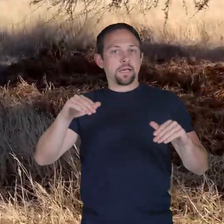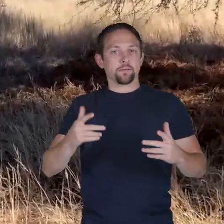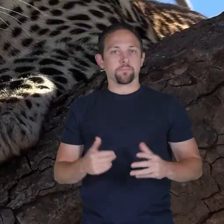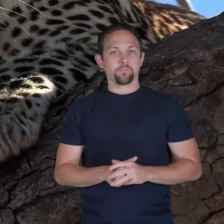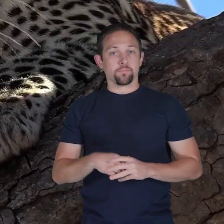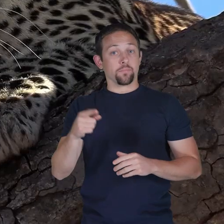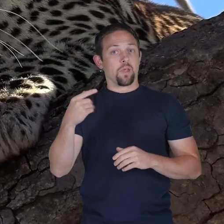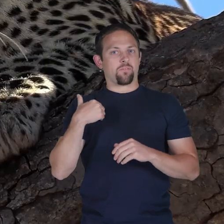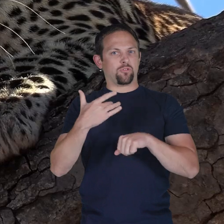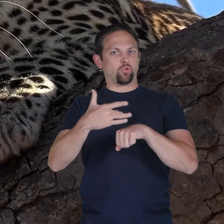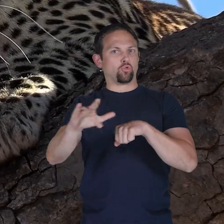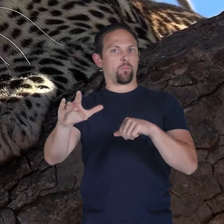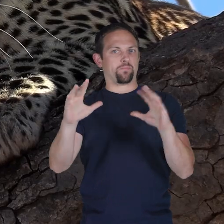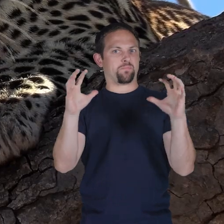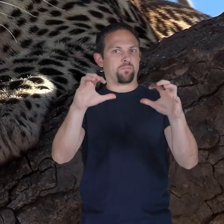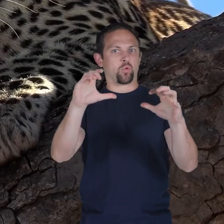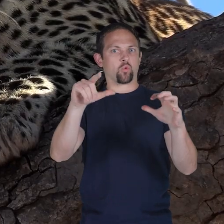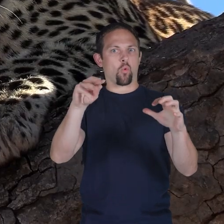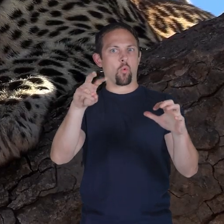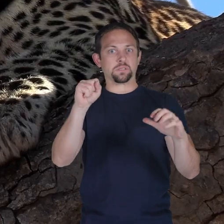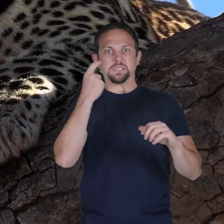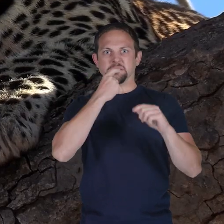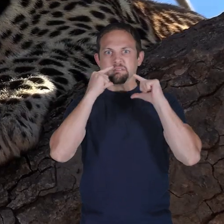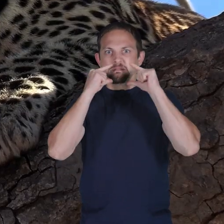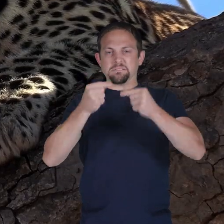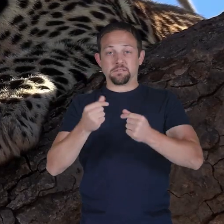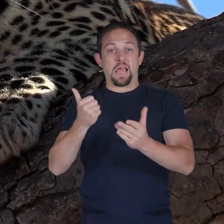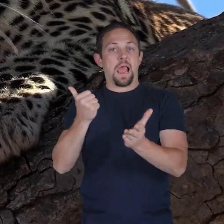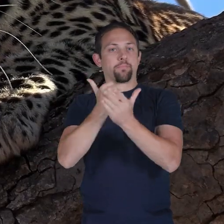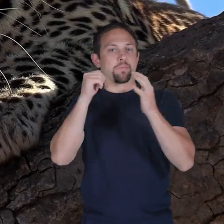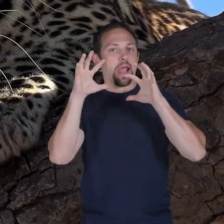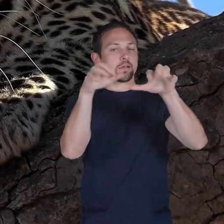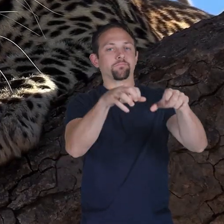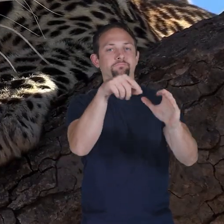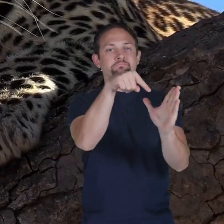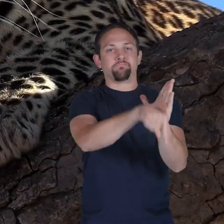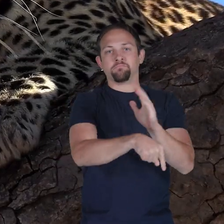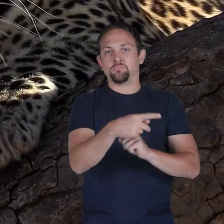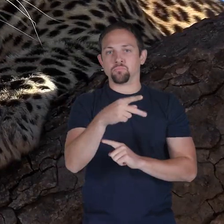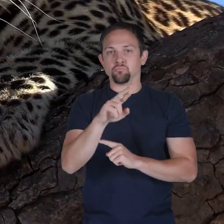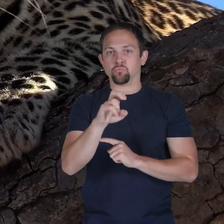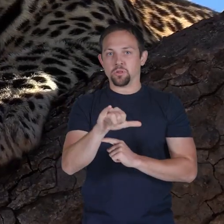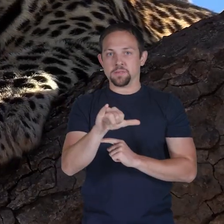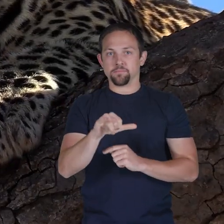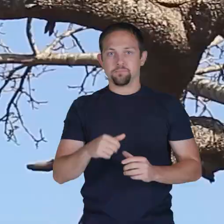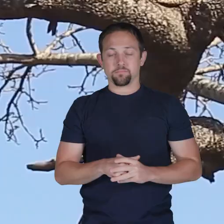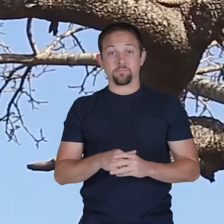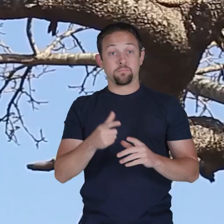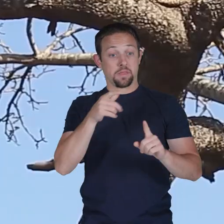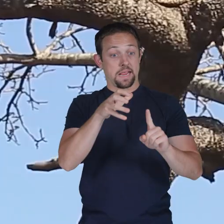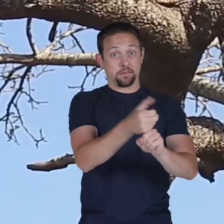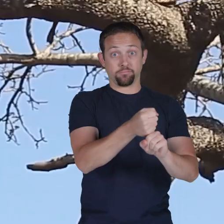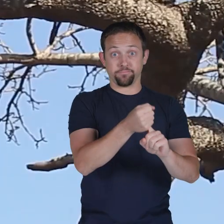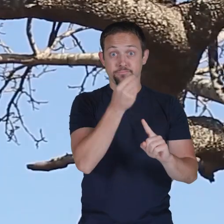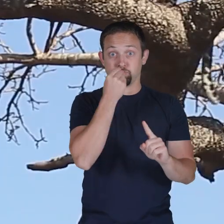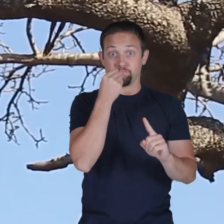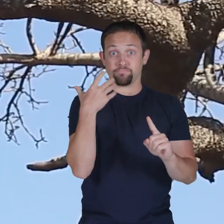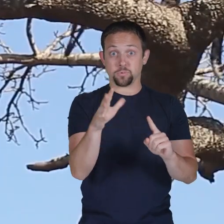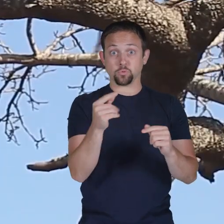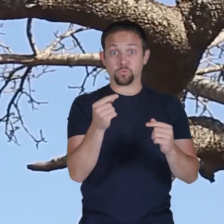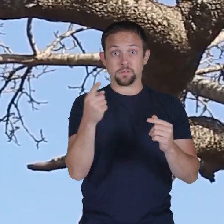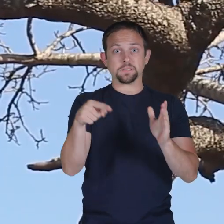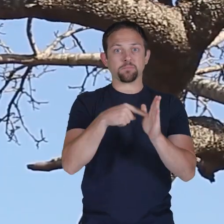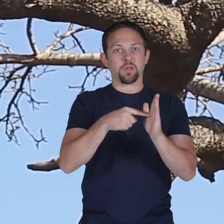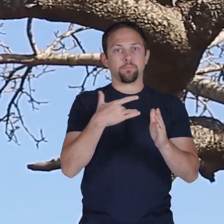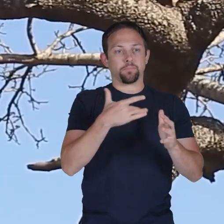they have sharp claws and teeth that help them grab and kill prey after catching their food